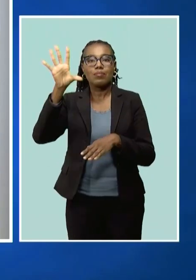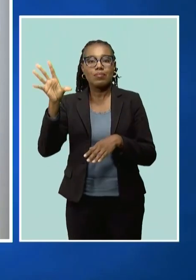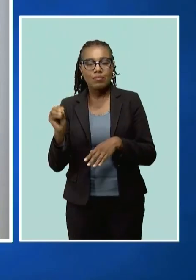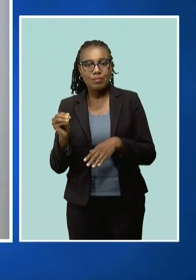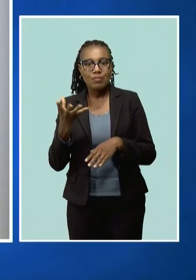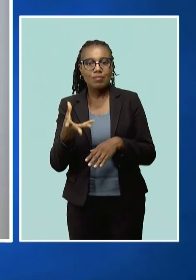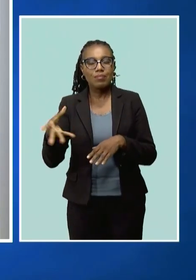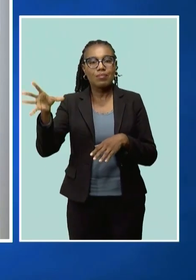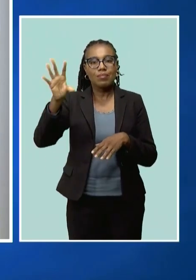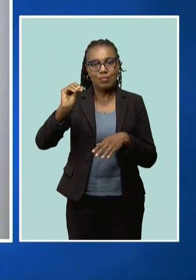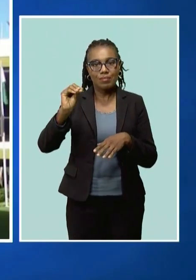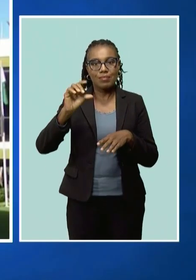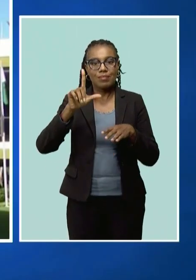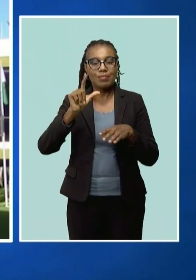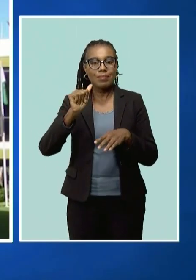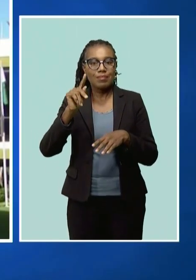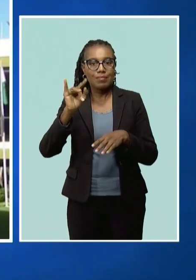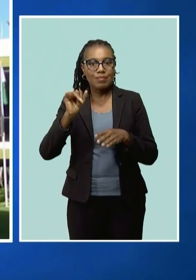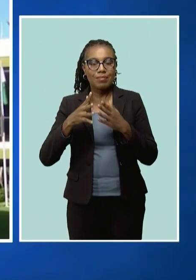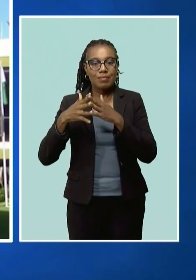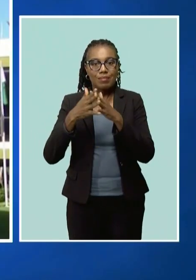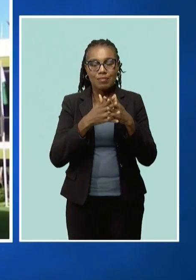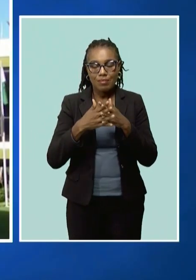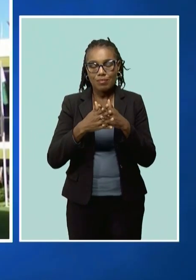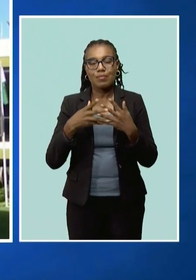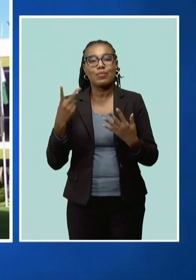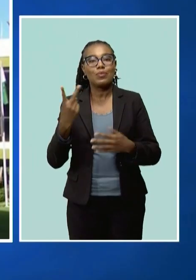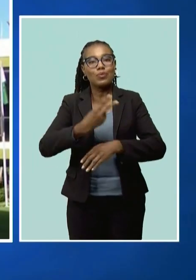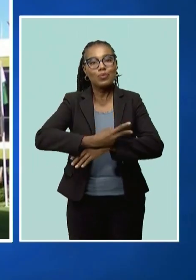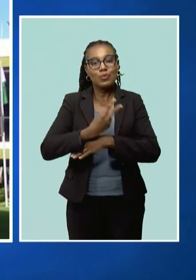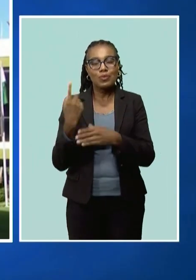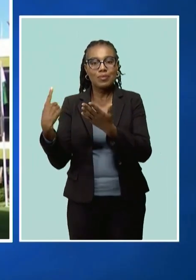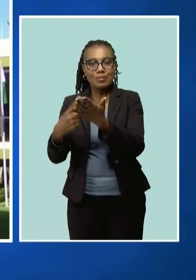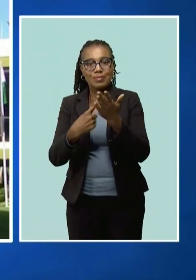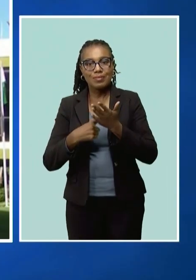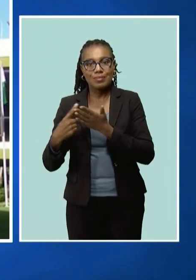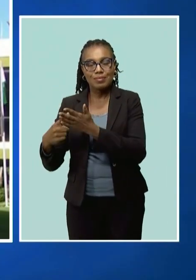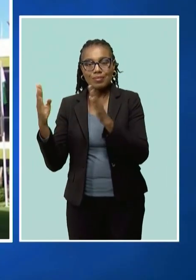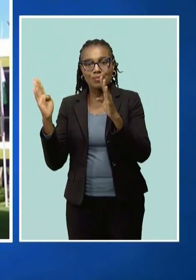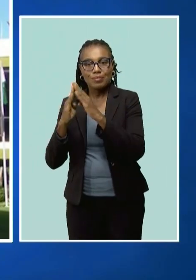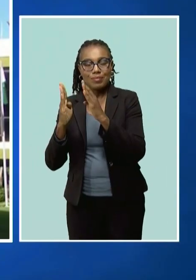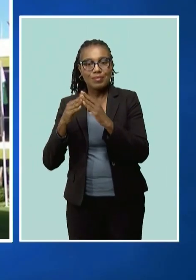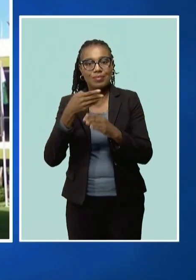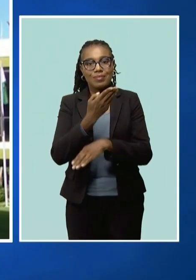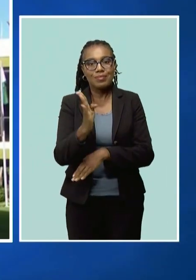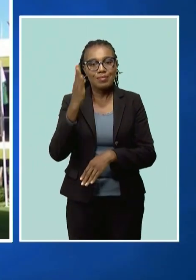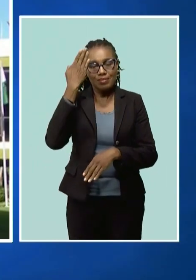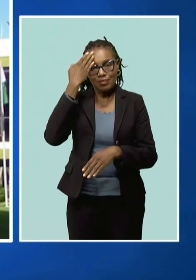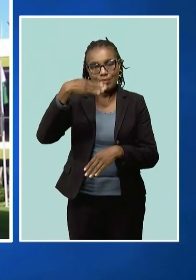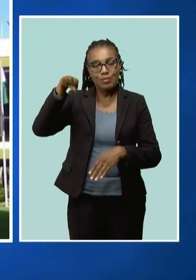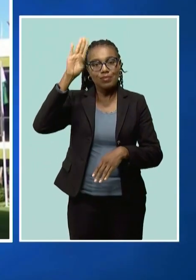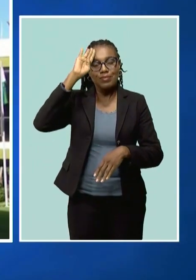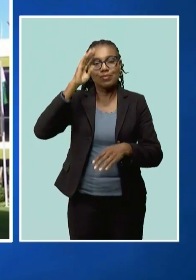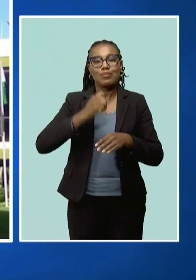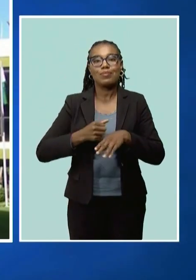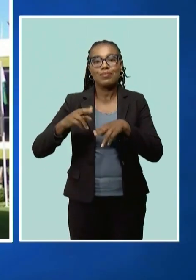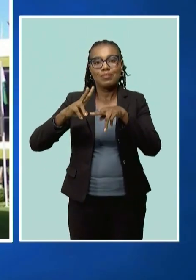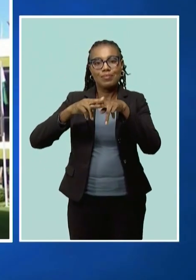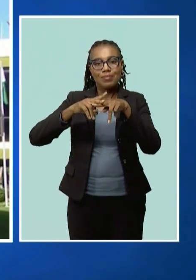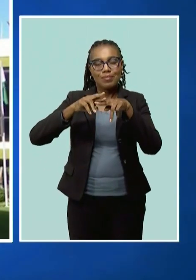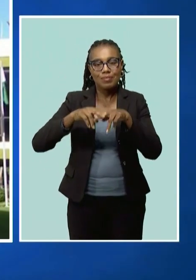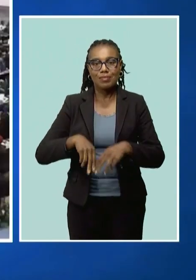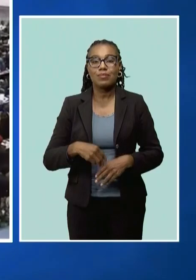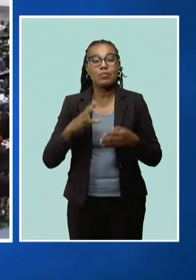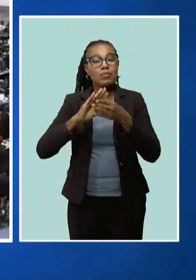at the two-day summit in Havana. Ms. Motley told leaders the absence of policy space and inadequate finance are